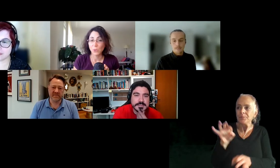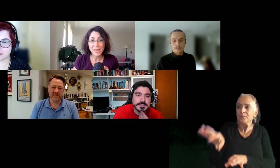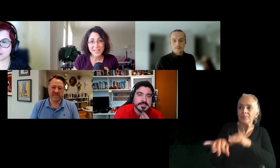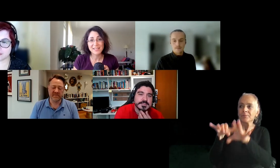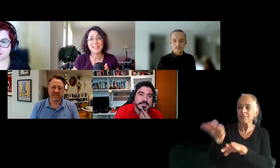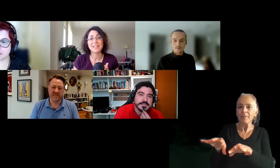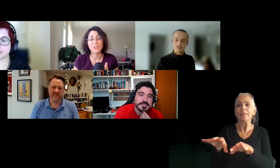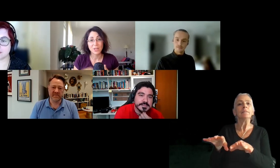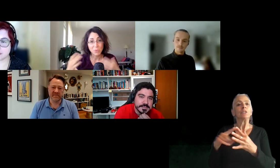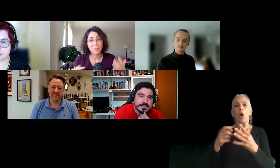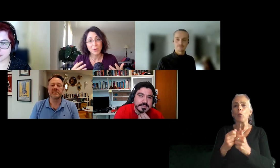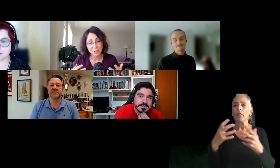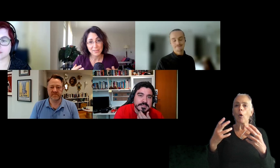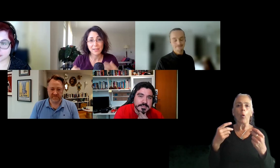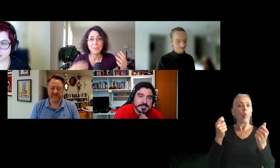quick wins.